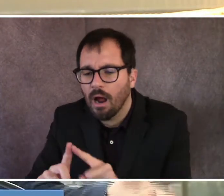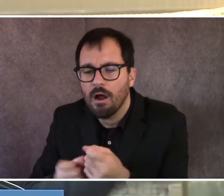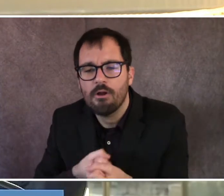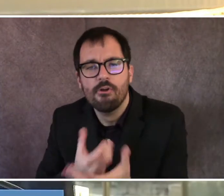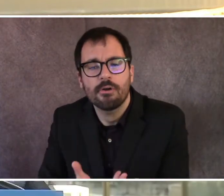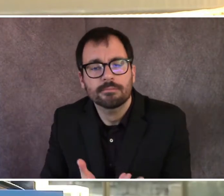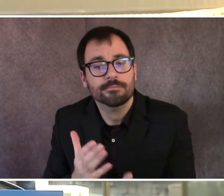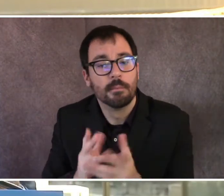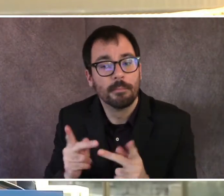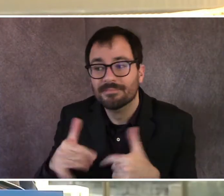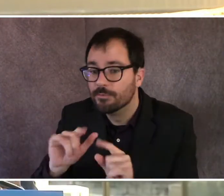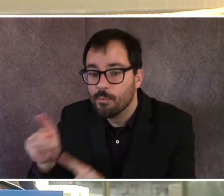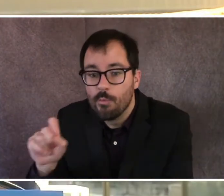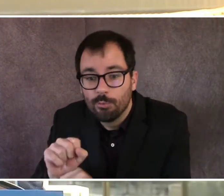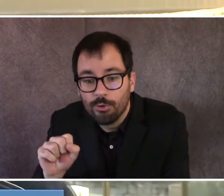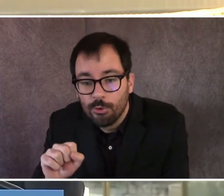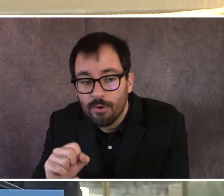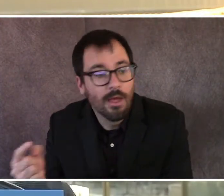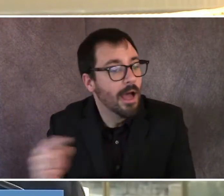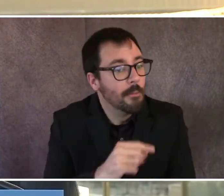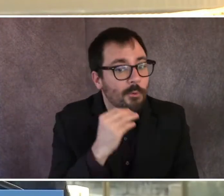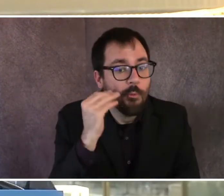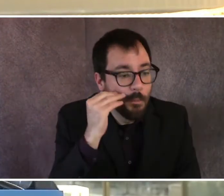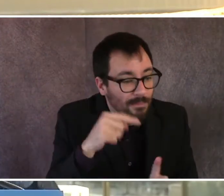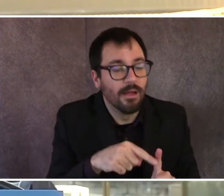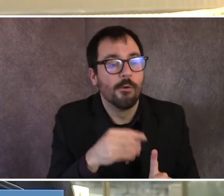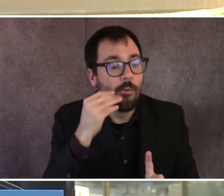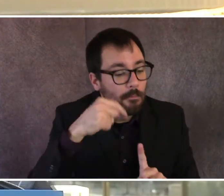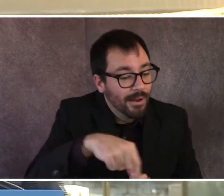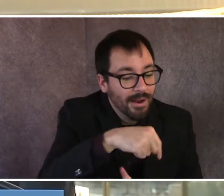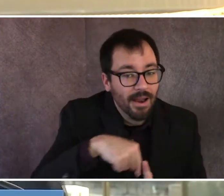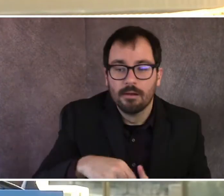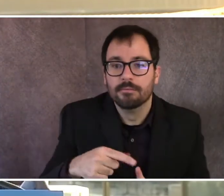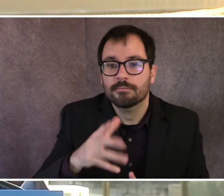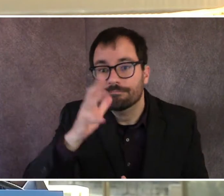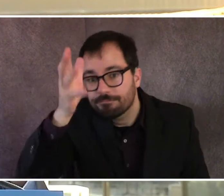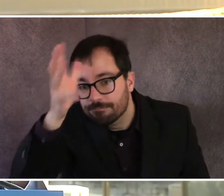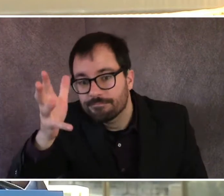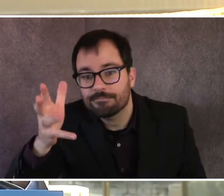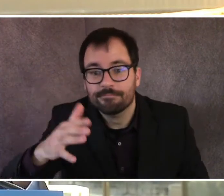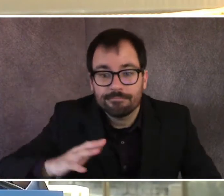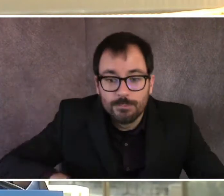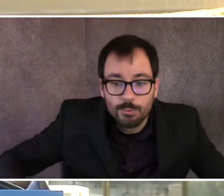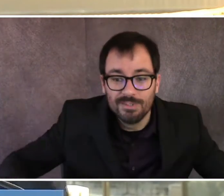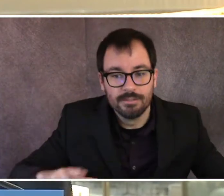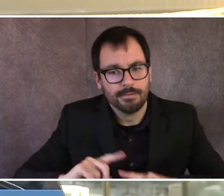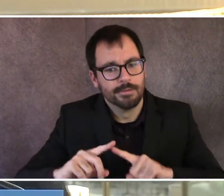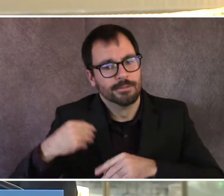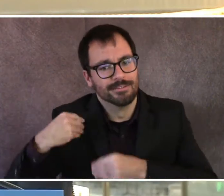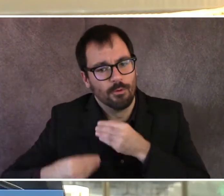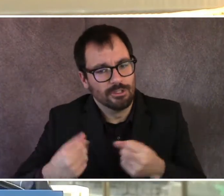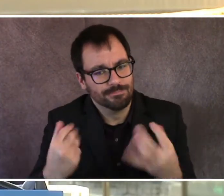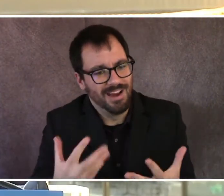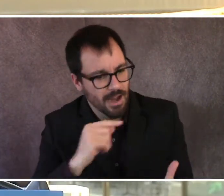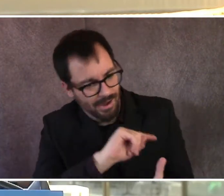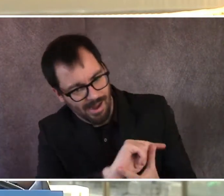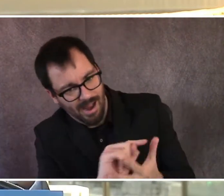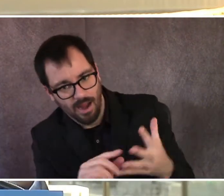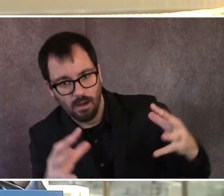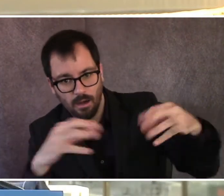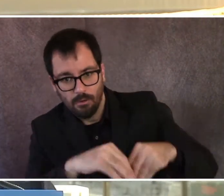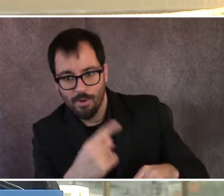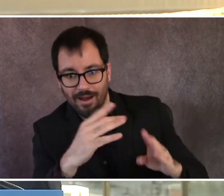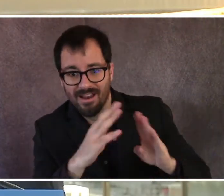work, then who are coming home to their house with multiple generations living and living multi-generational homes who are infecting other people in their